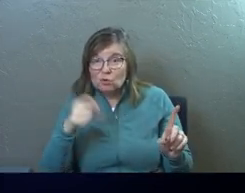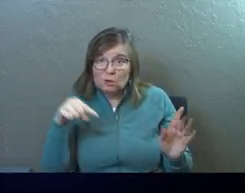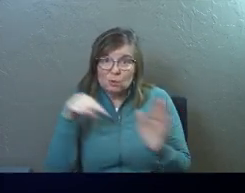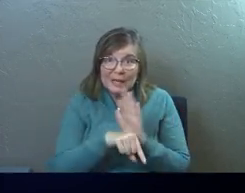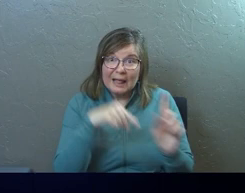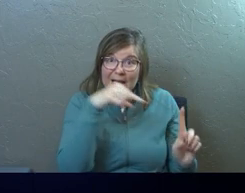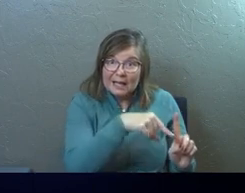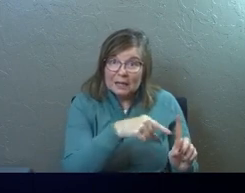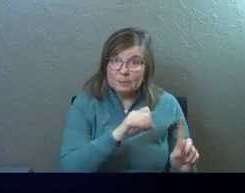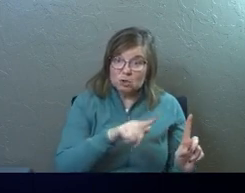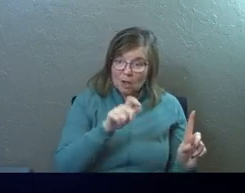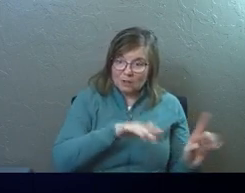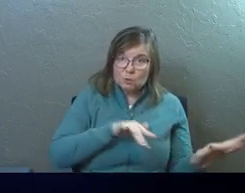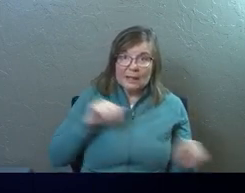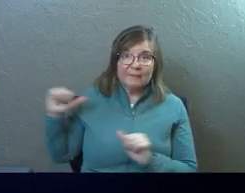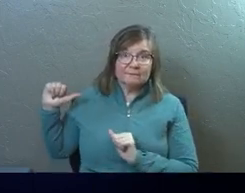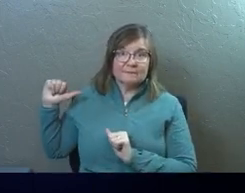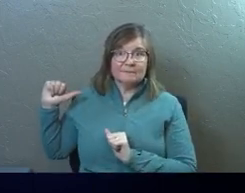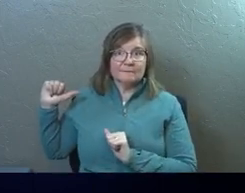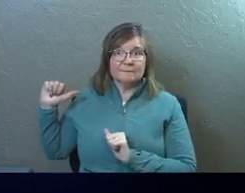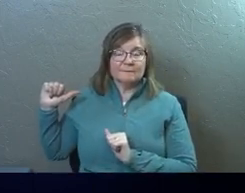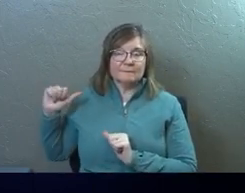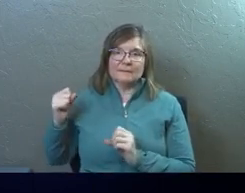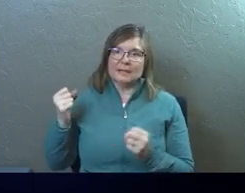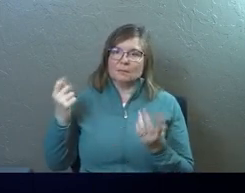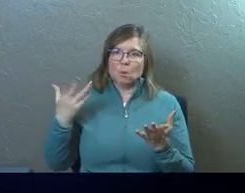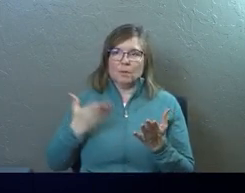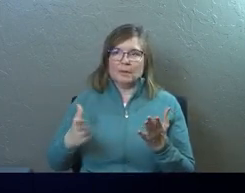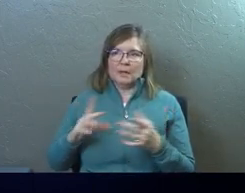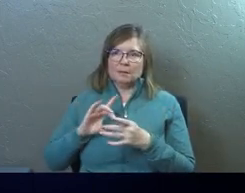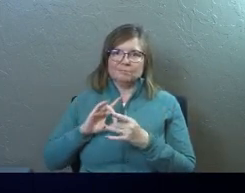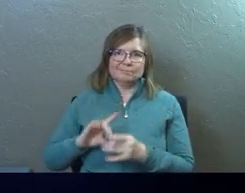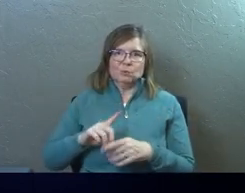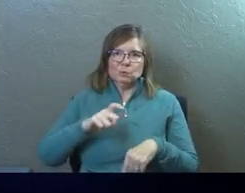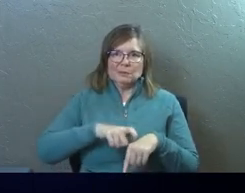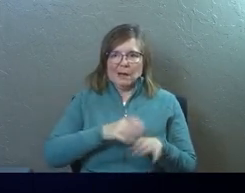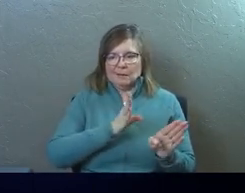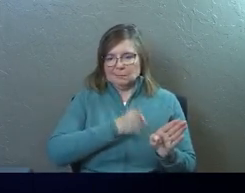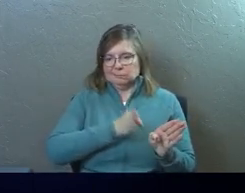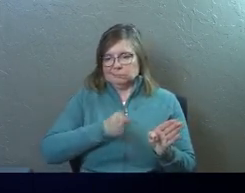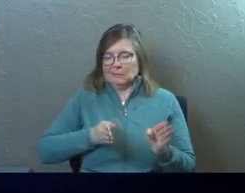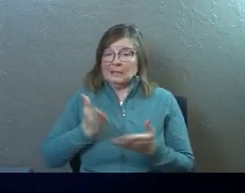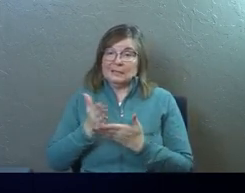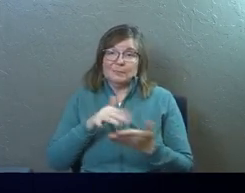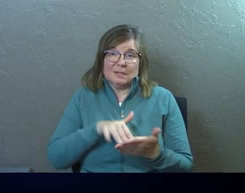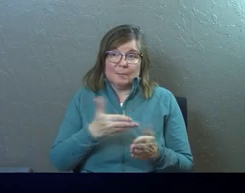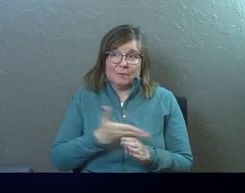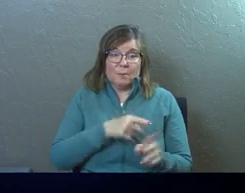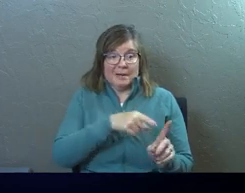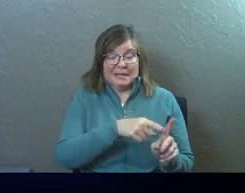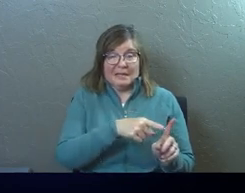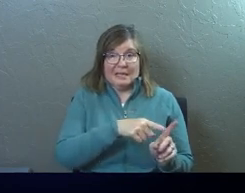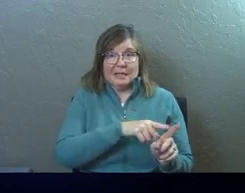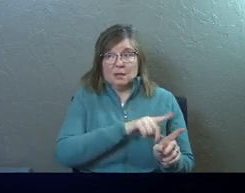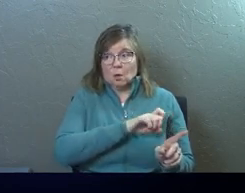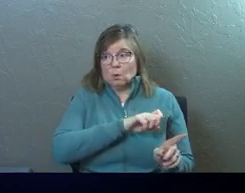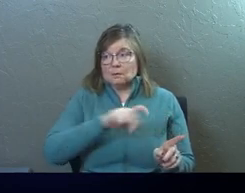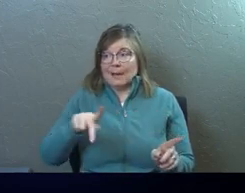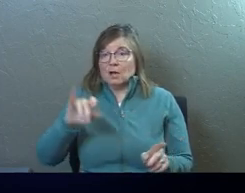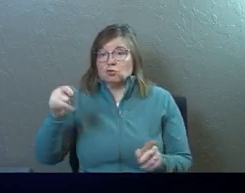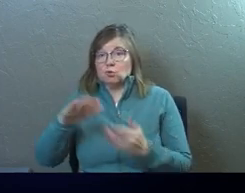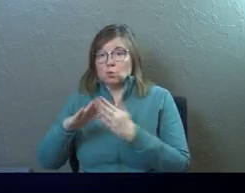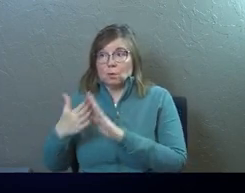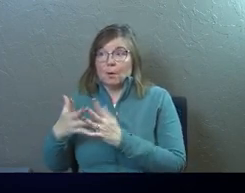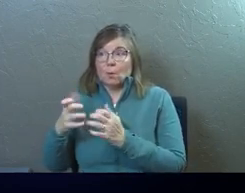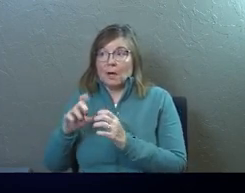And then Saul has to leave. And there's a whole thing with the timeline, and some of you guys have studied that before, but he eventually ends up in Jerusalem,